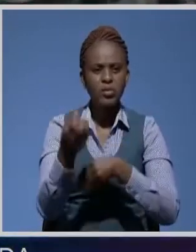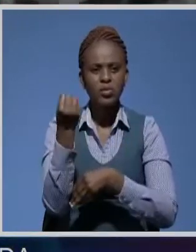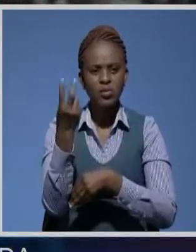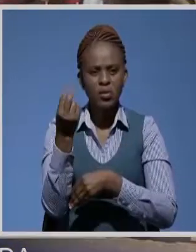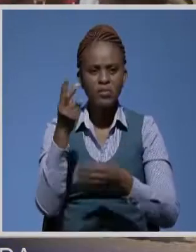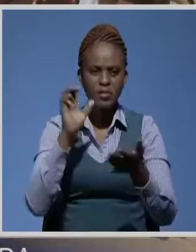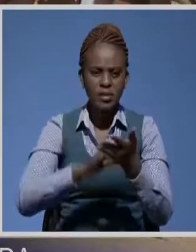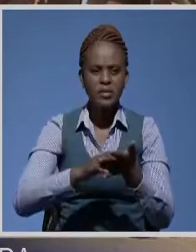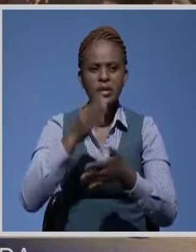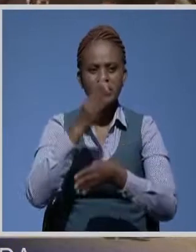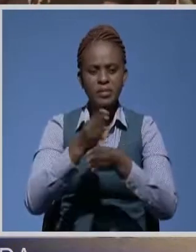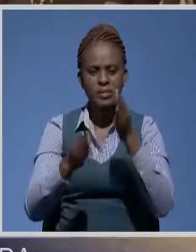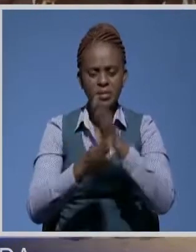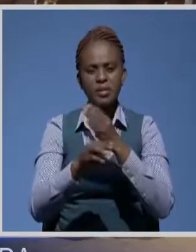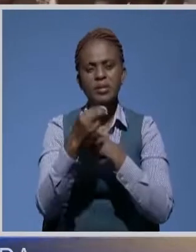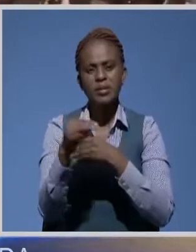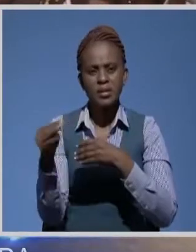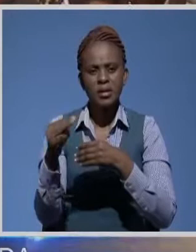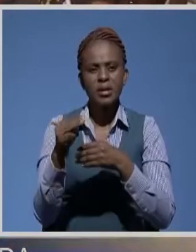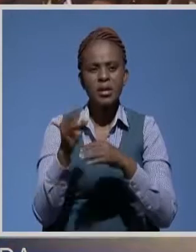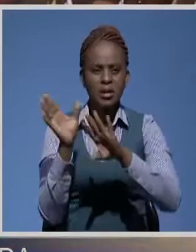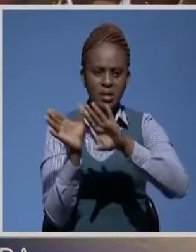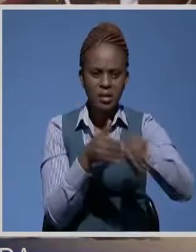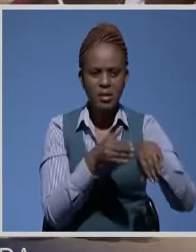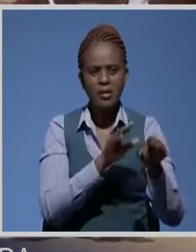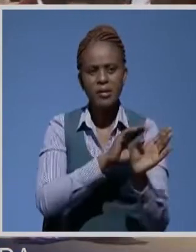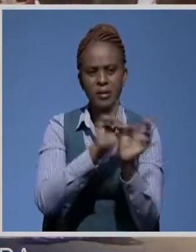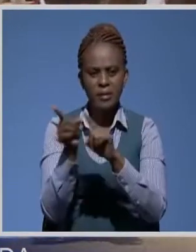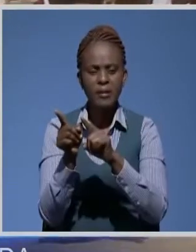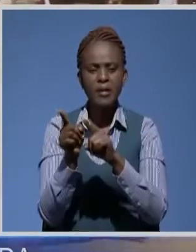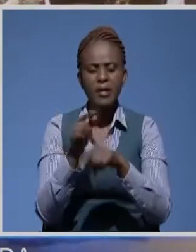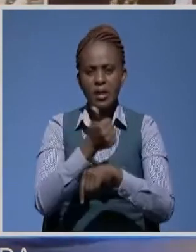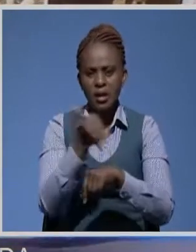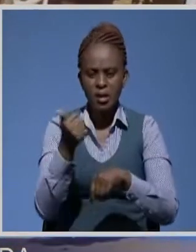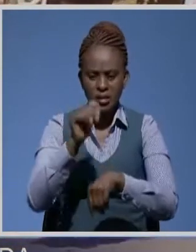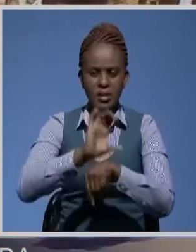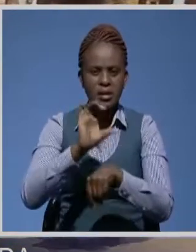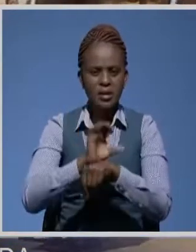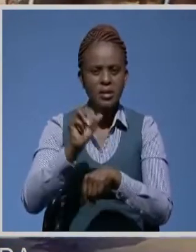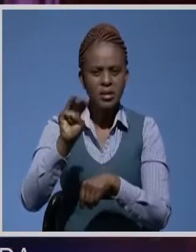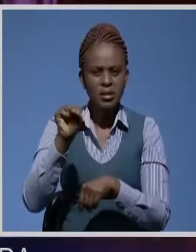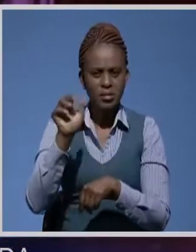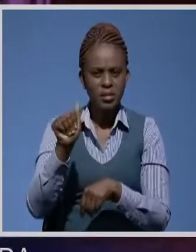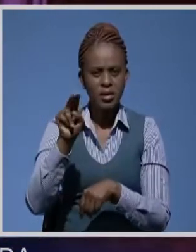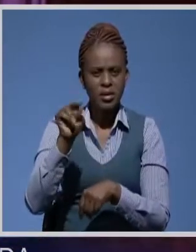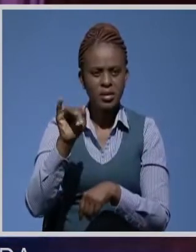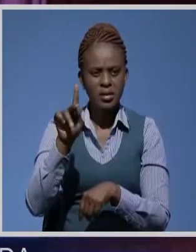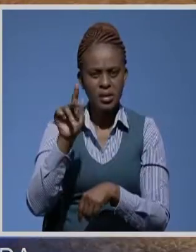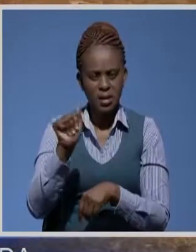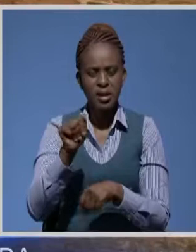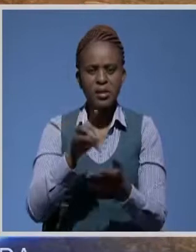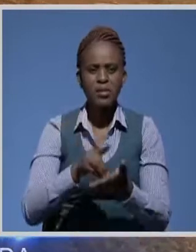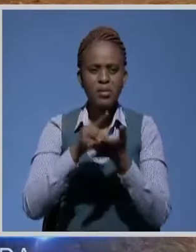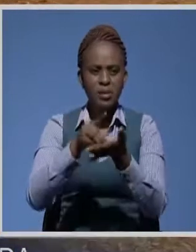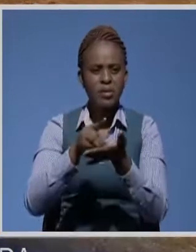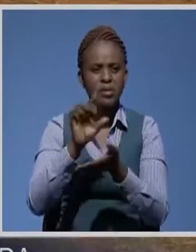materials. From there, he went to congregate with a Baptist church in Manjika area of Chongwe where he donated 500 blocks and